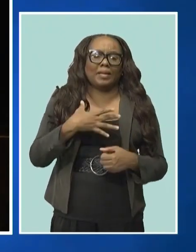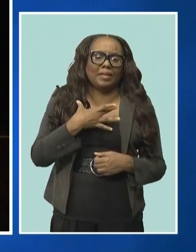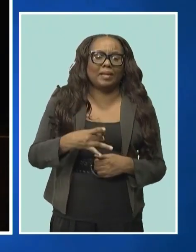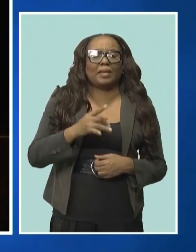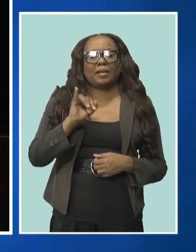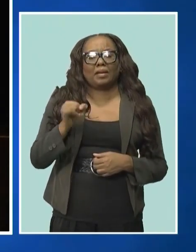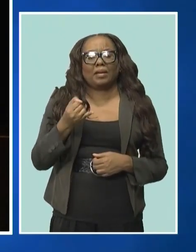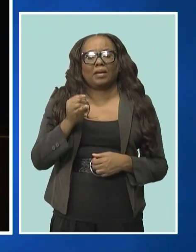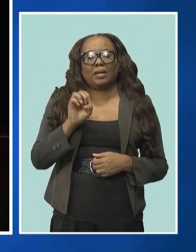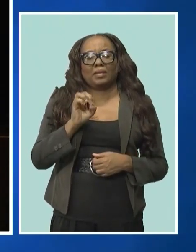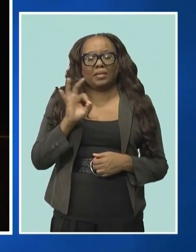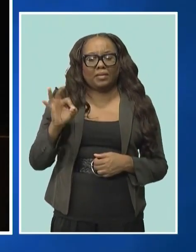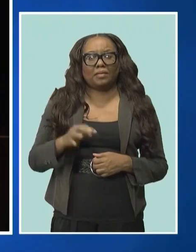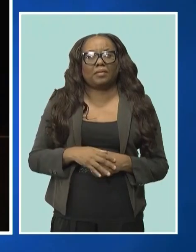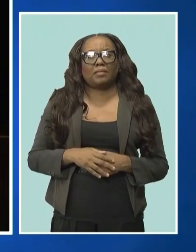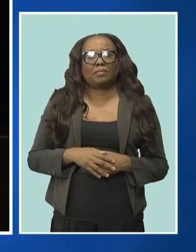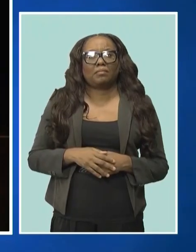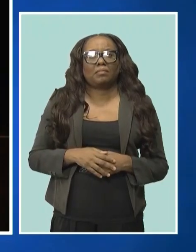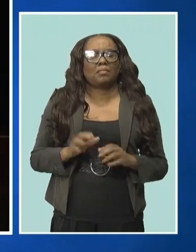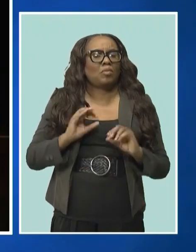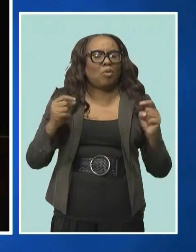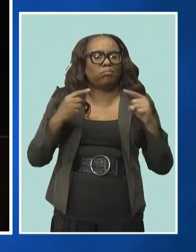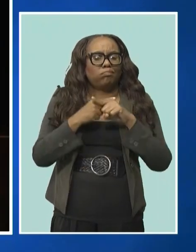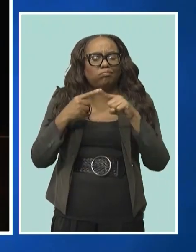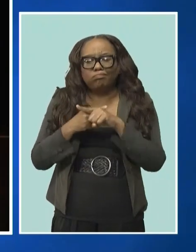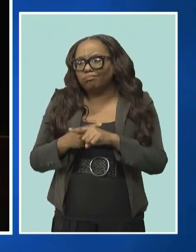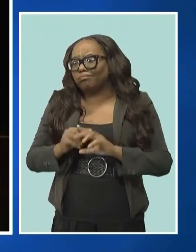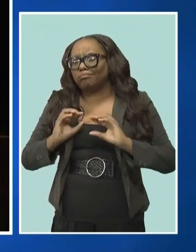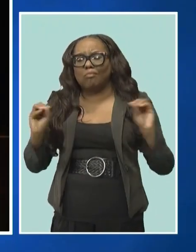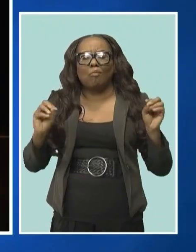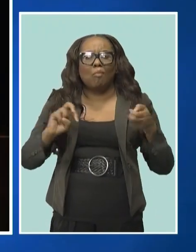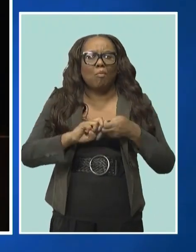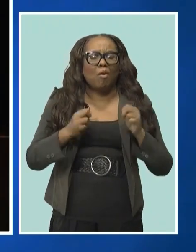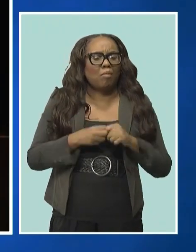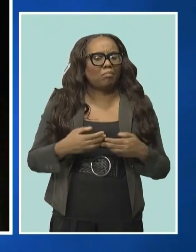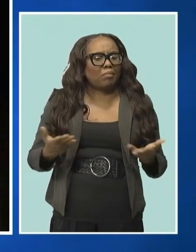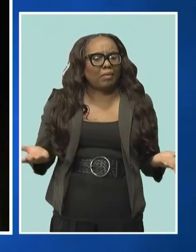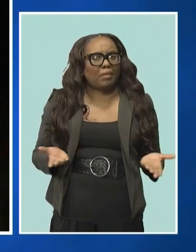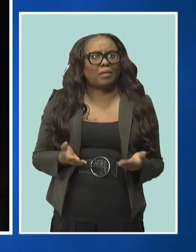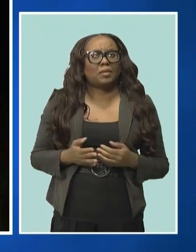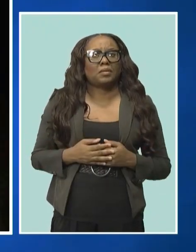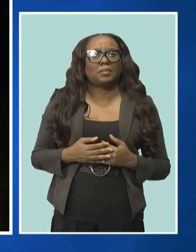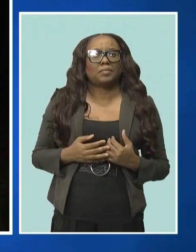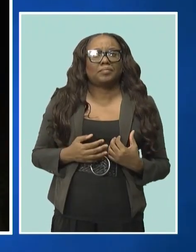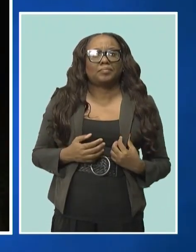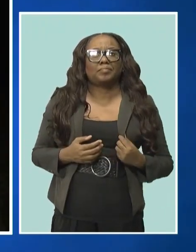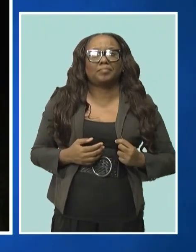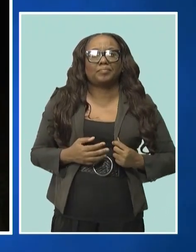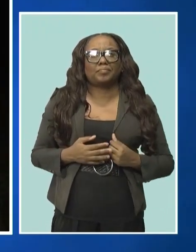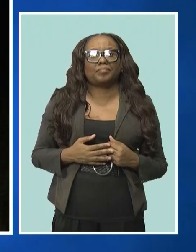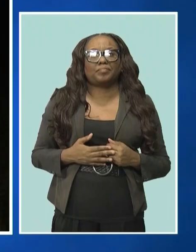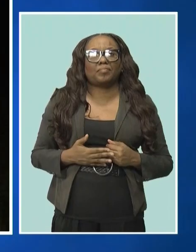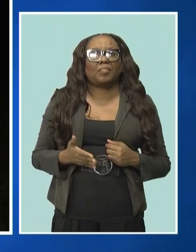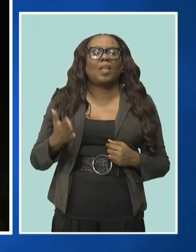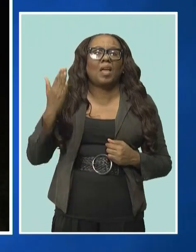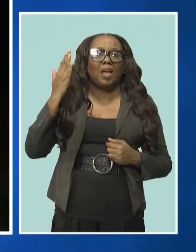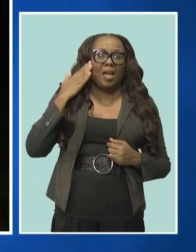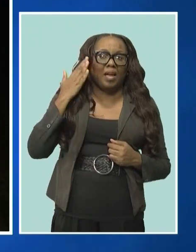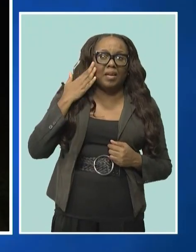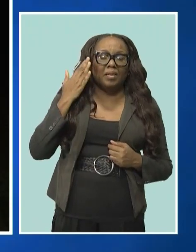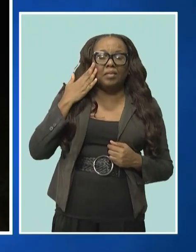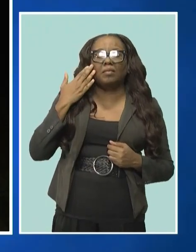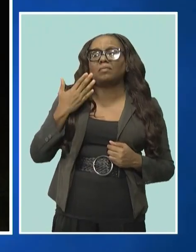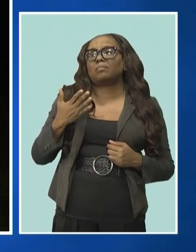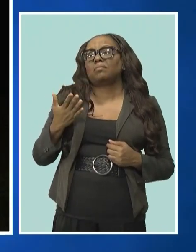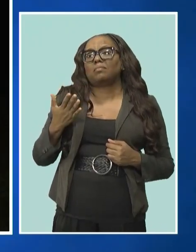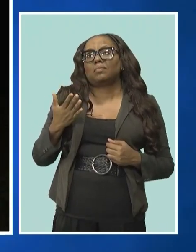He's very, we never had, we never had any problem with him down here, you know. I know Jefferson Griffith for